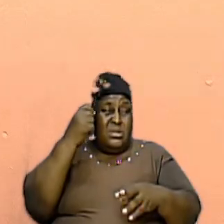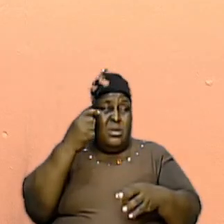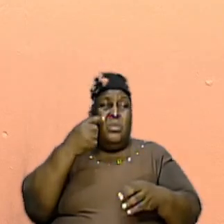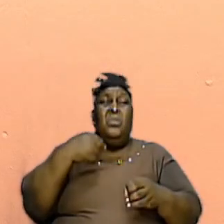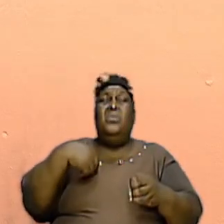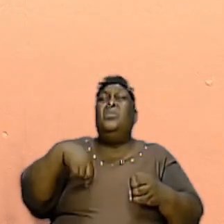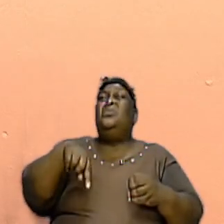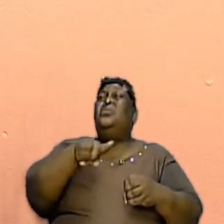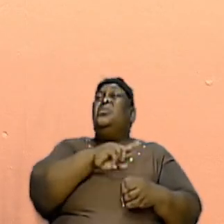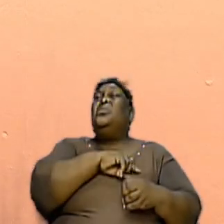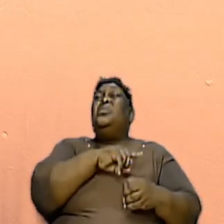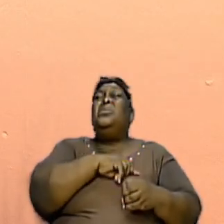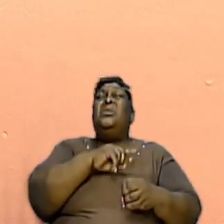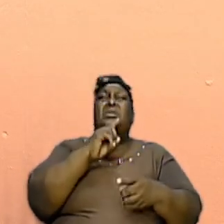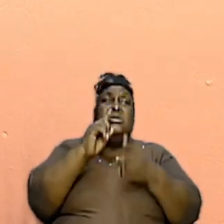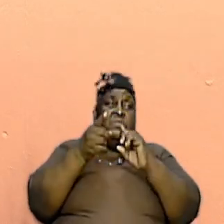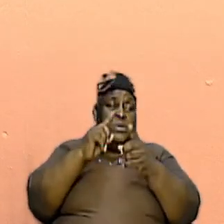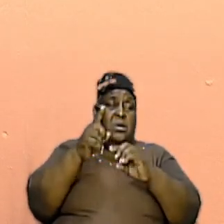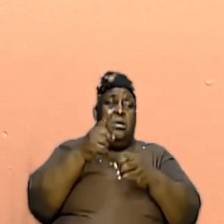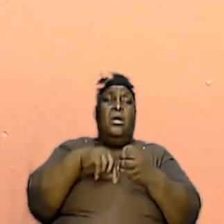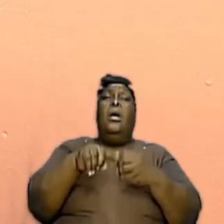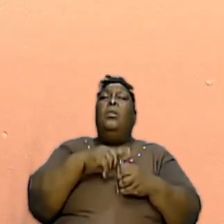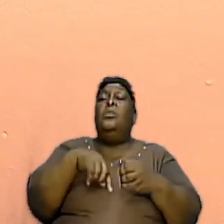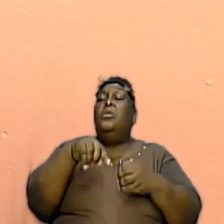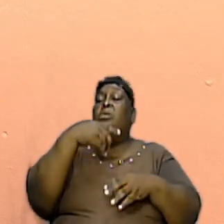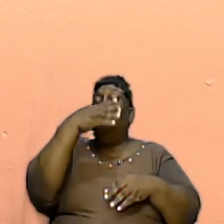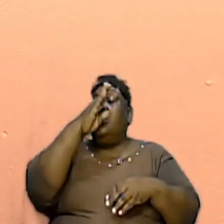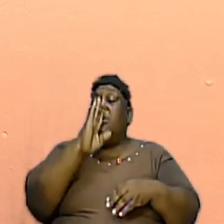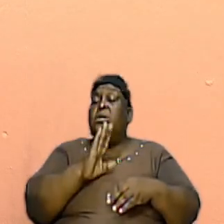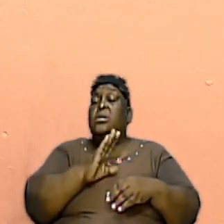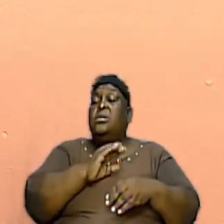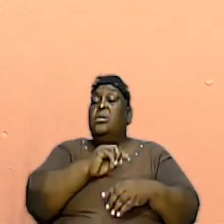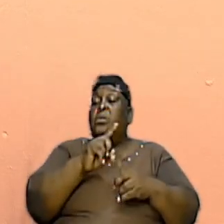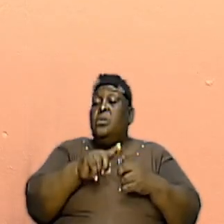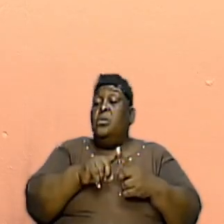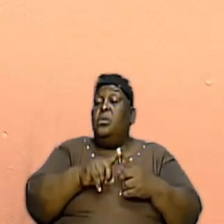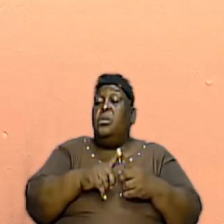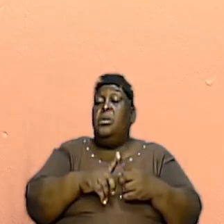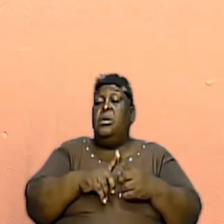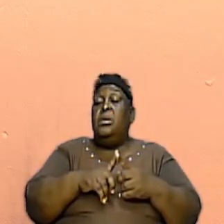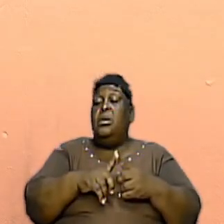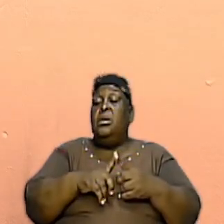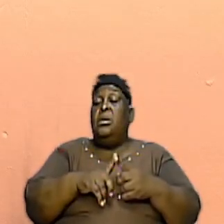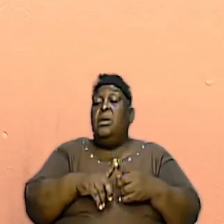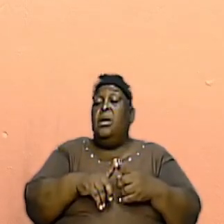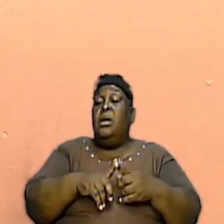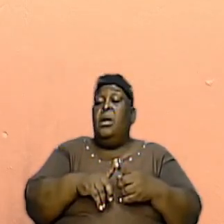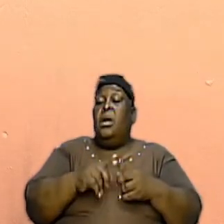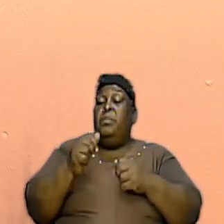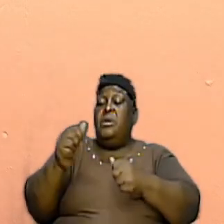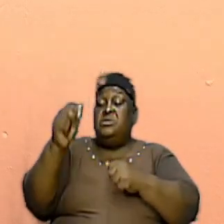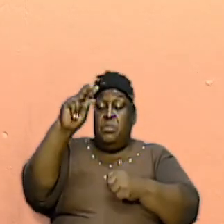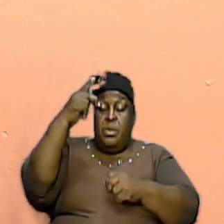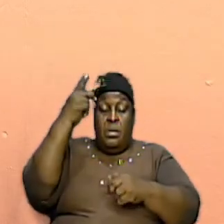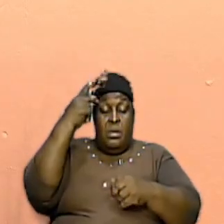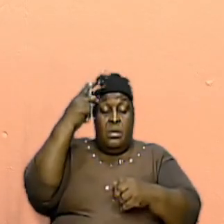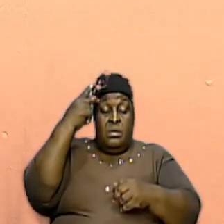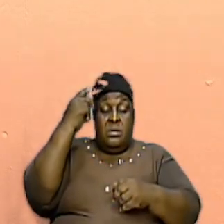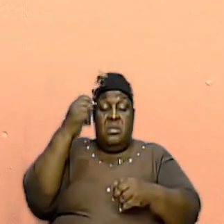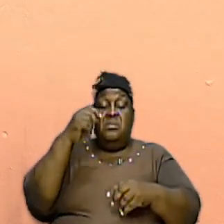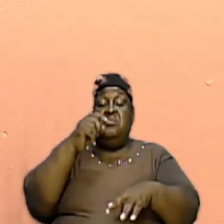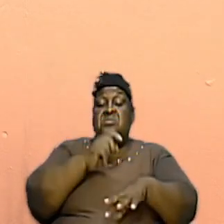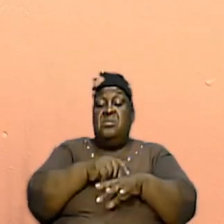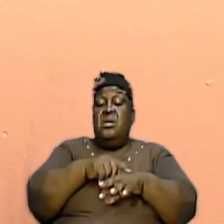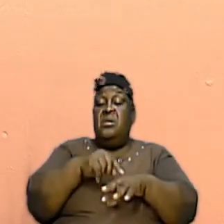when the apostle Paul at the time he was Saul was persecuting the church after a while when he